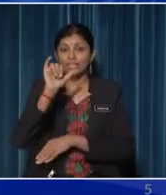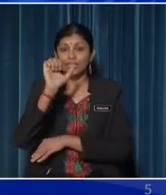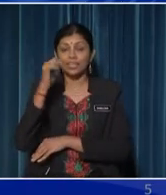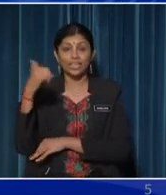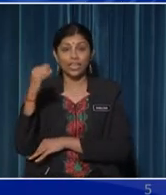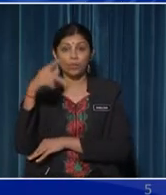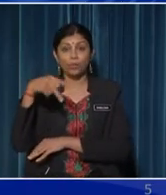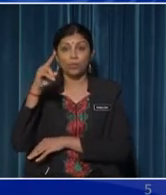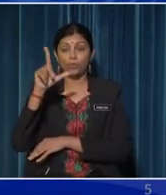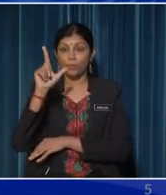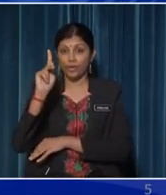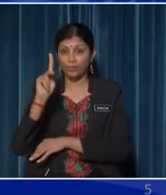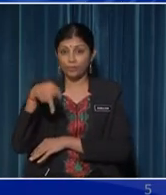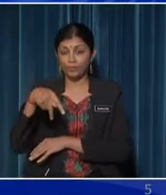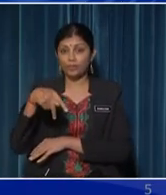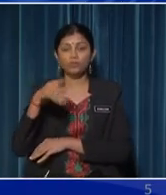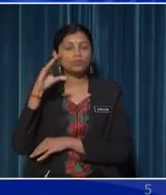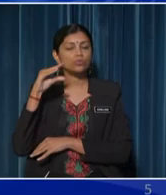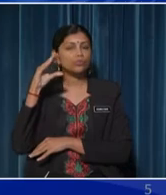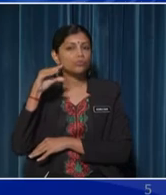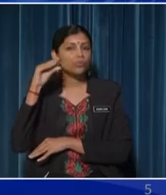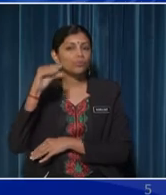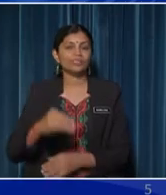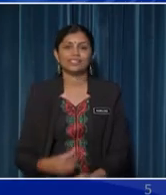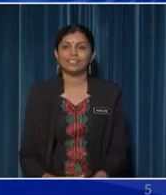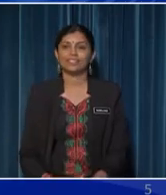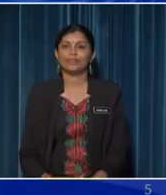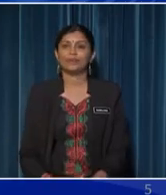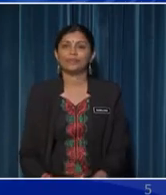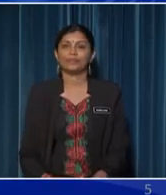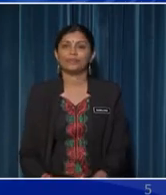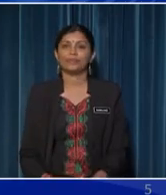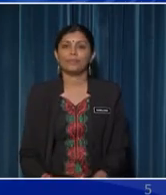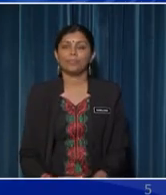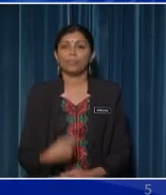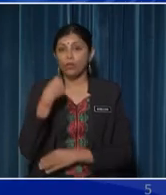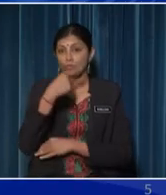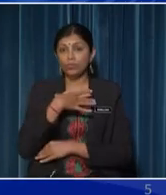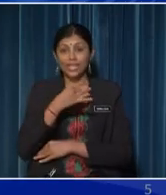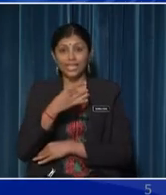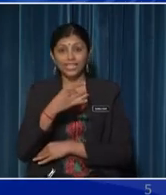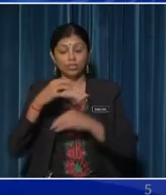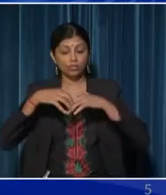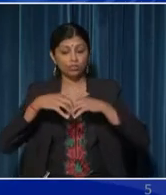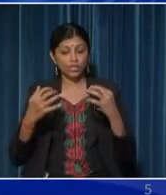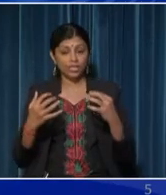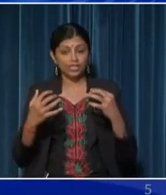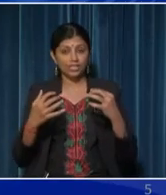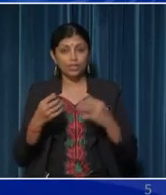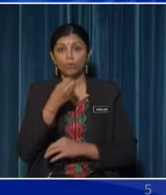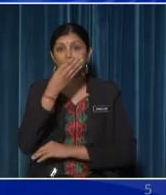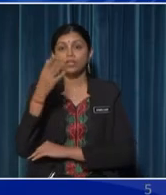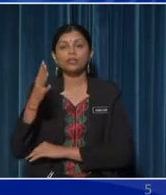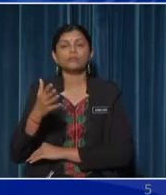feel that it is smooth and soft Those who like the durian will say that it has a